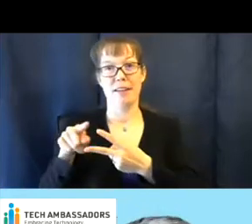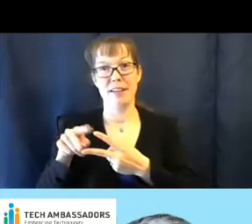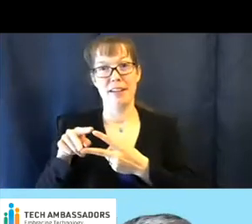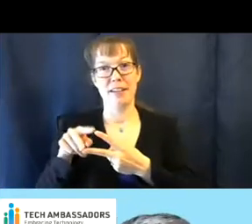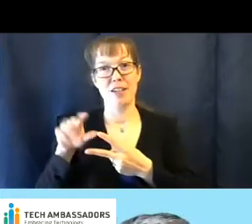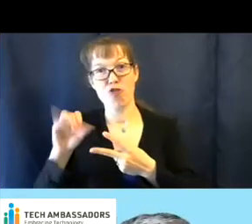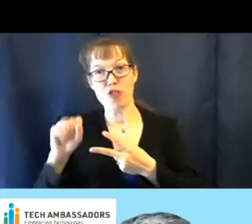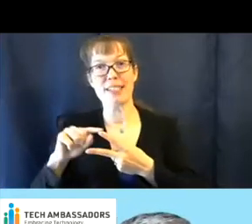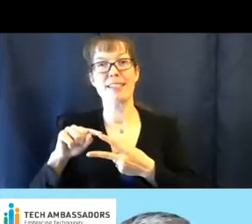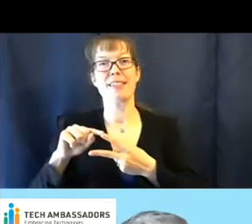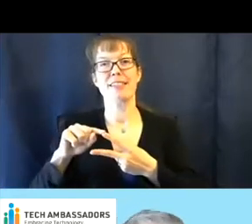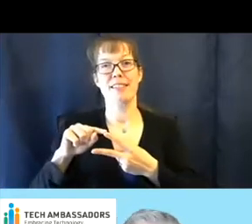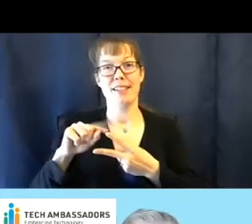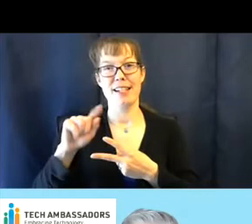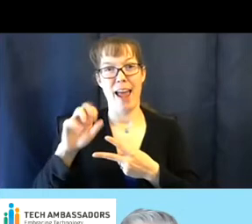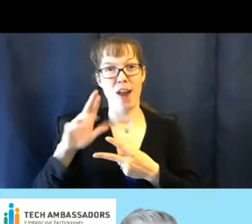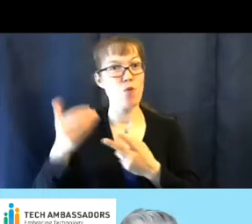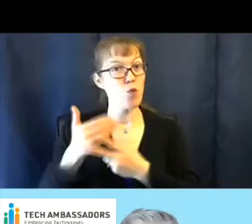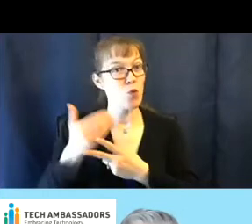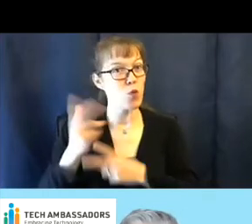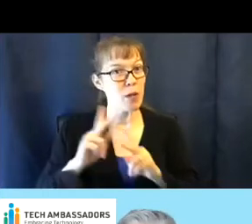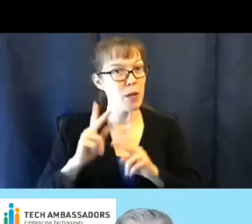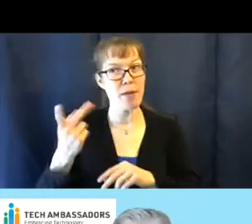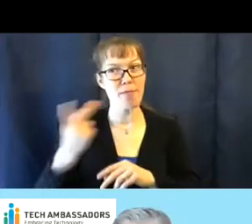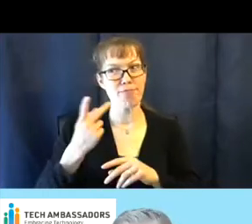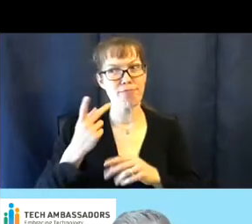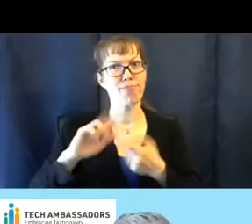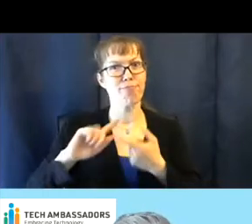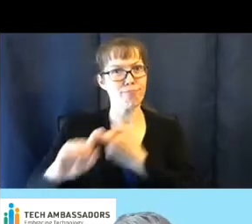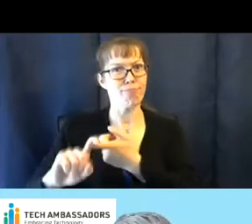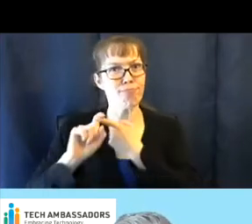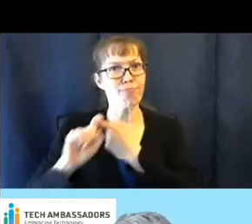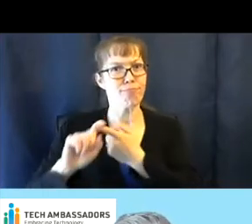people. I met and we became really good friends.